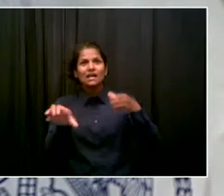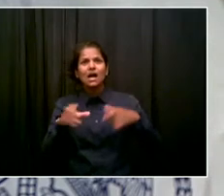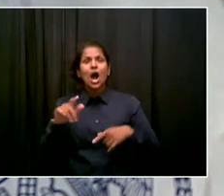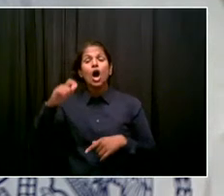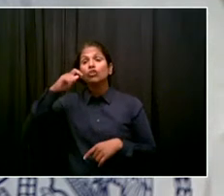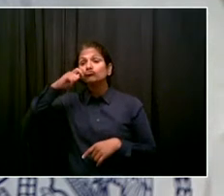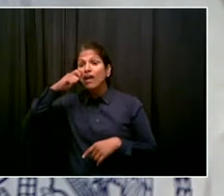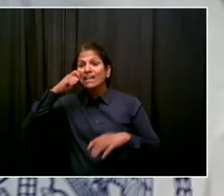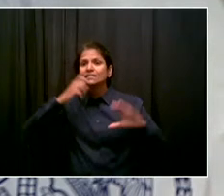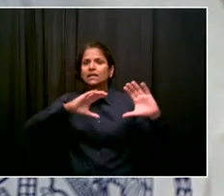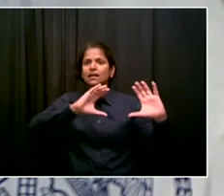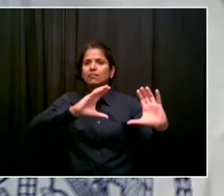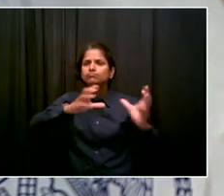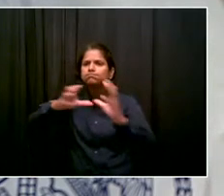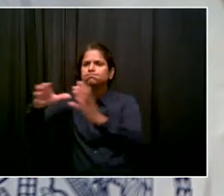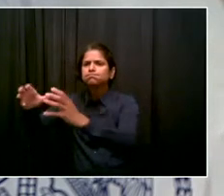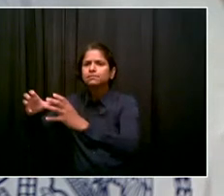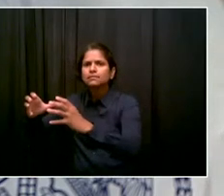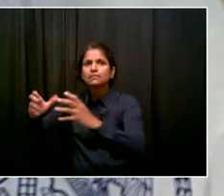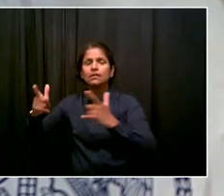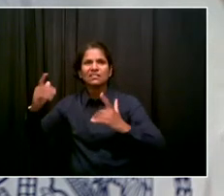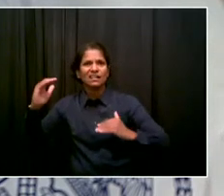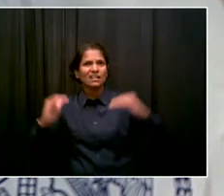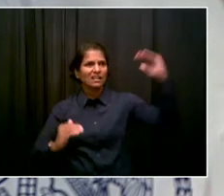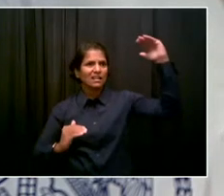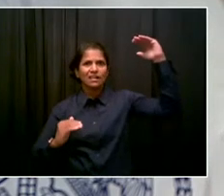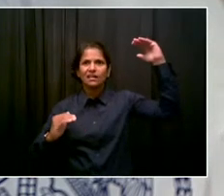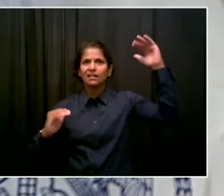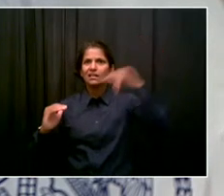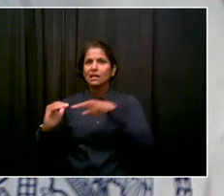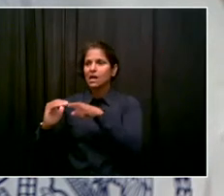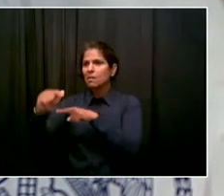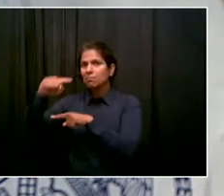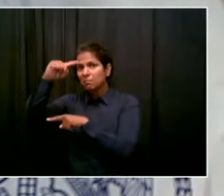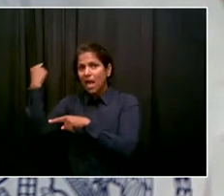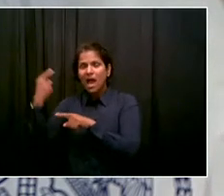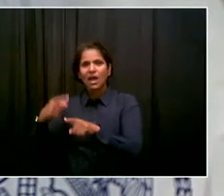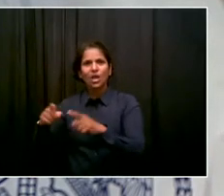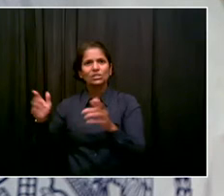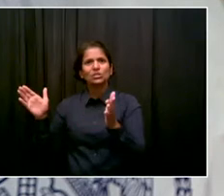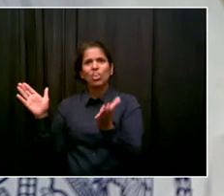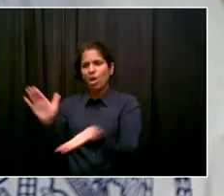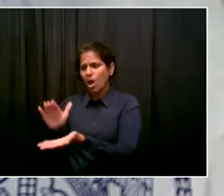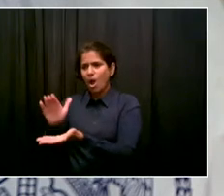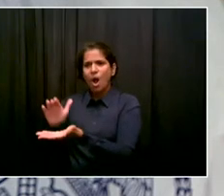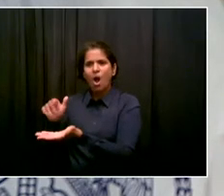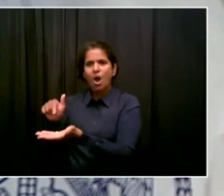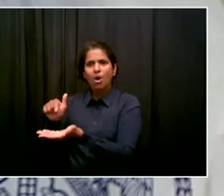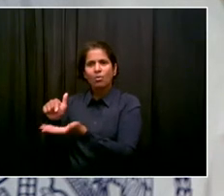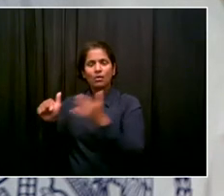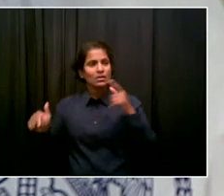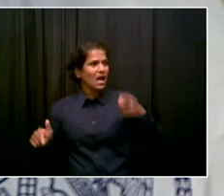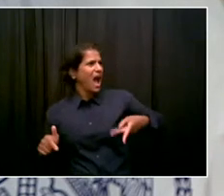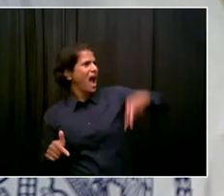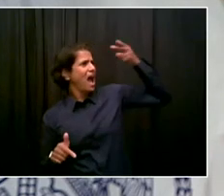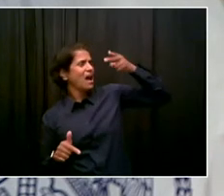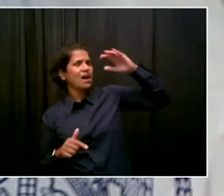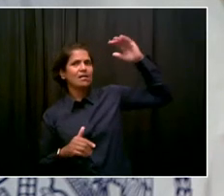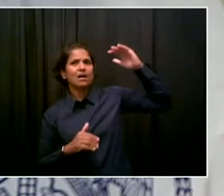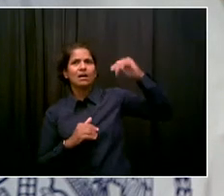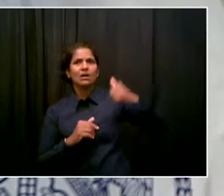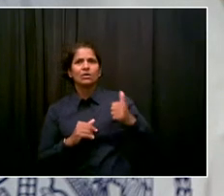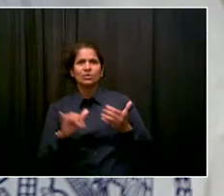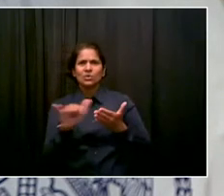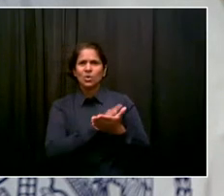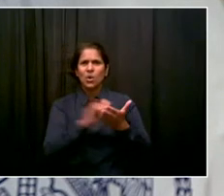vaccinated. Hispanic Latino is at 31%. So what's being done by the city specifically to make sure that these communities are protected from